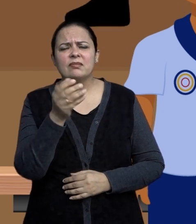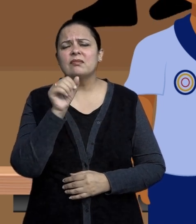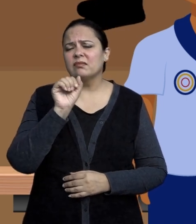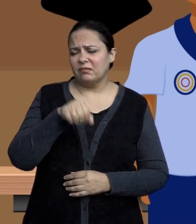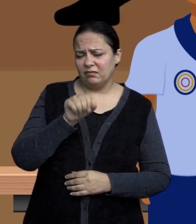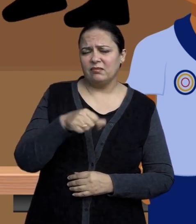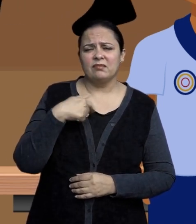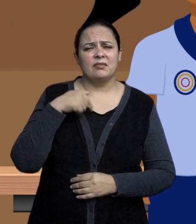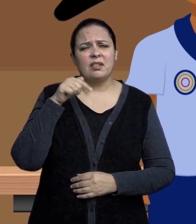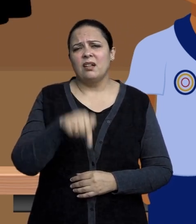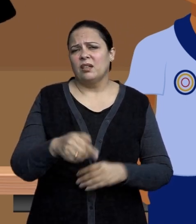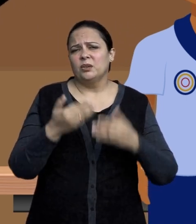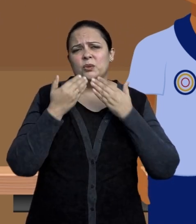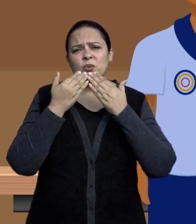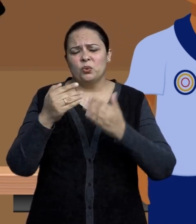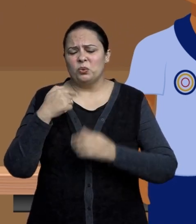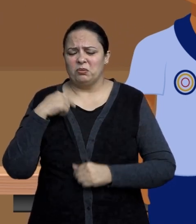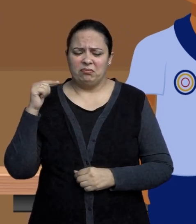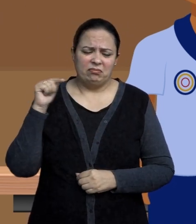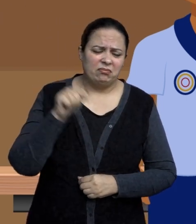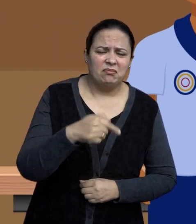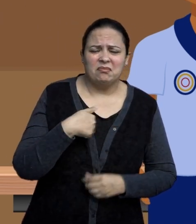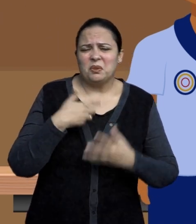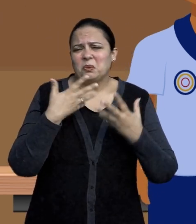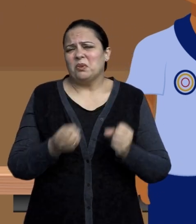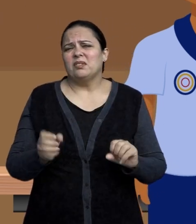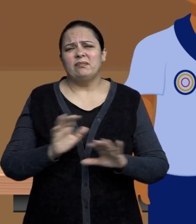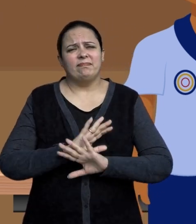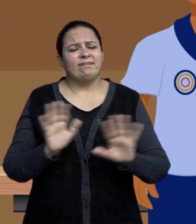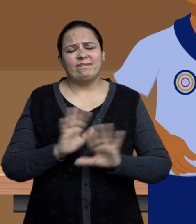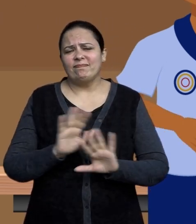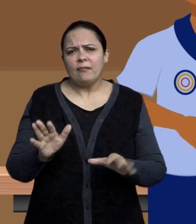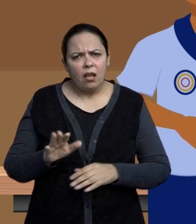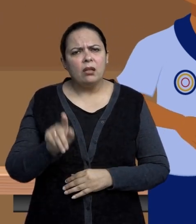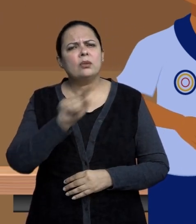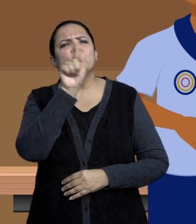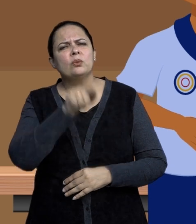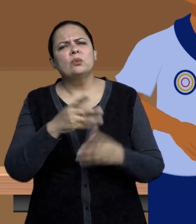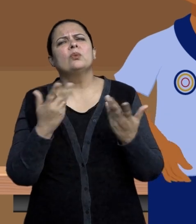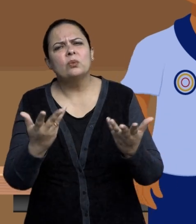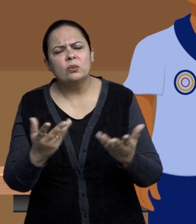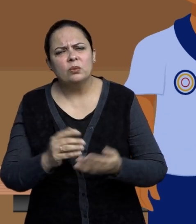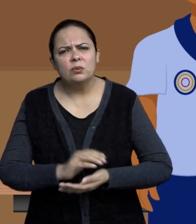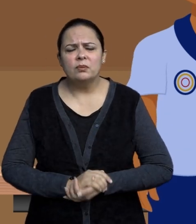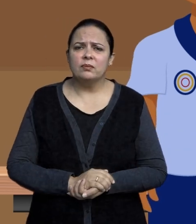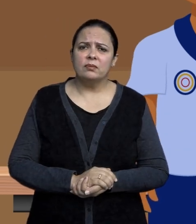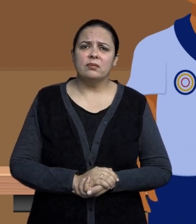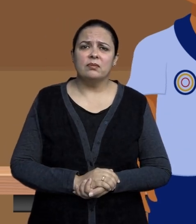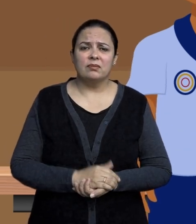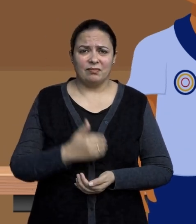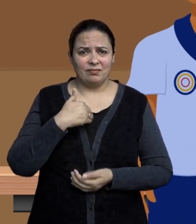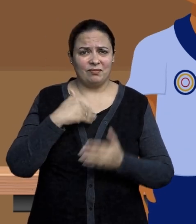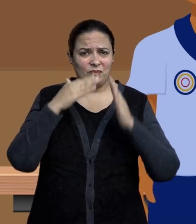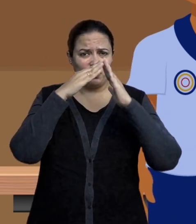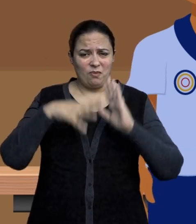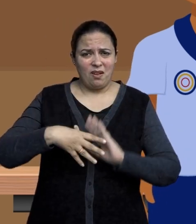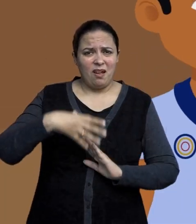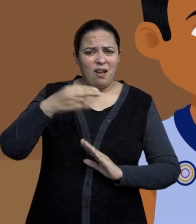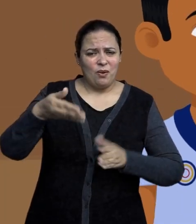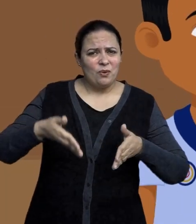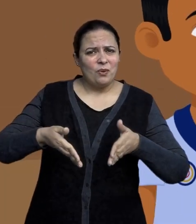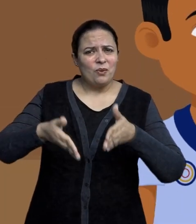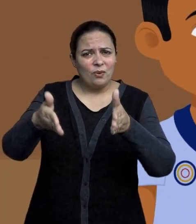I did not want to come to school today. But why? Our street dog